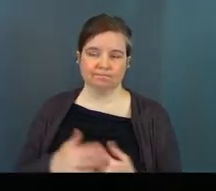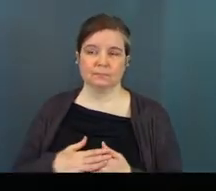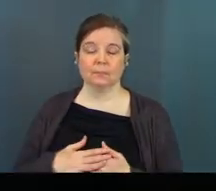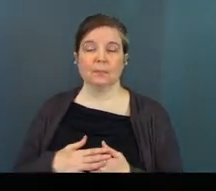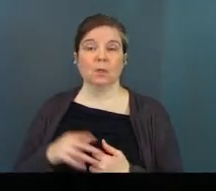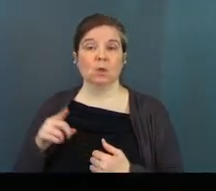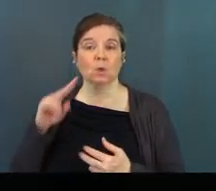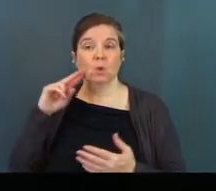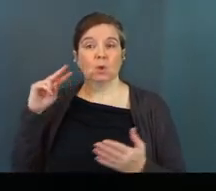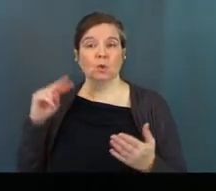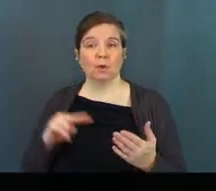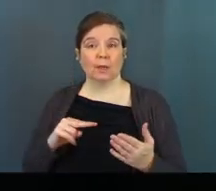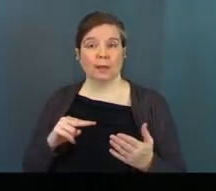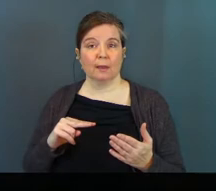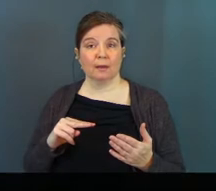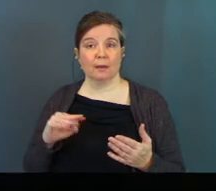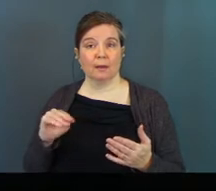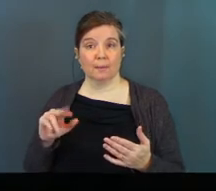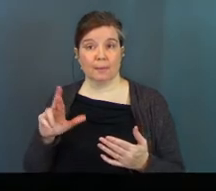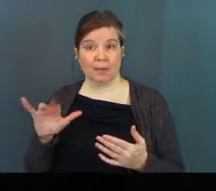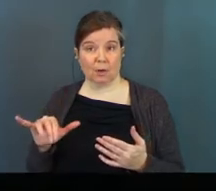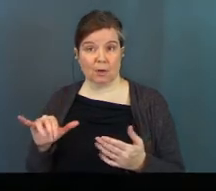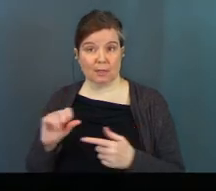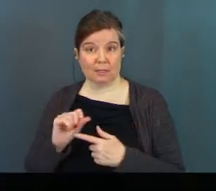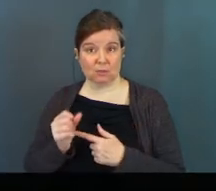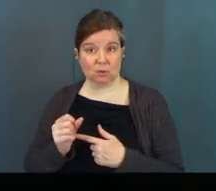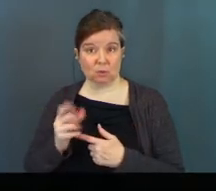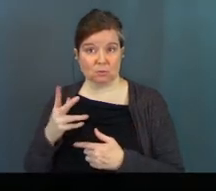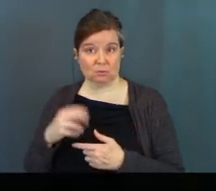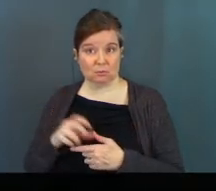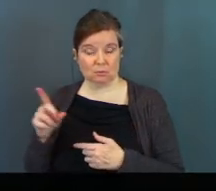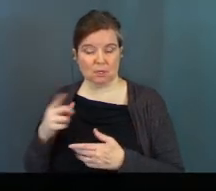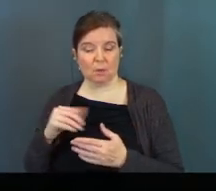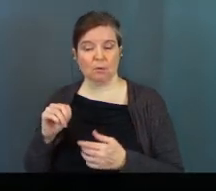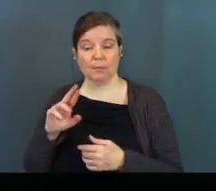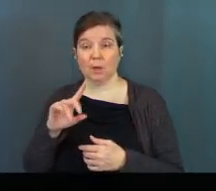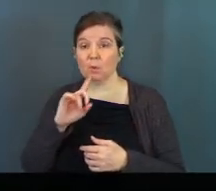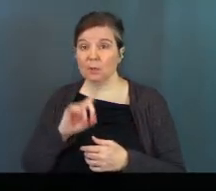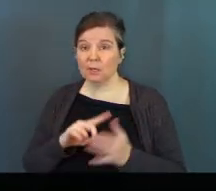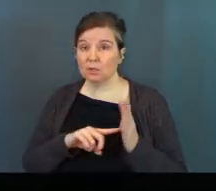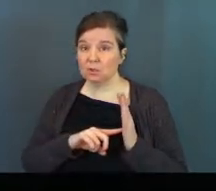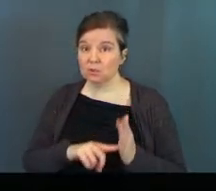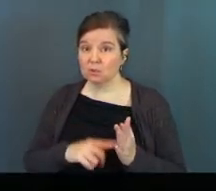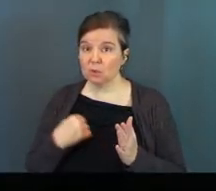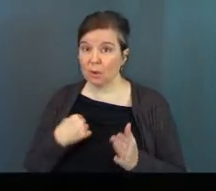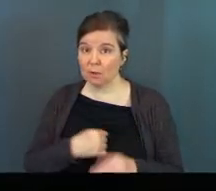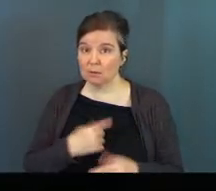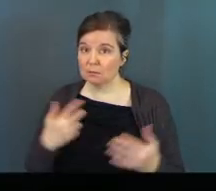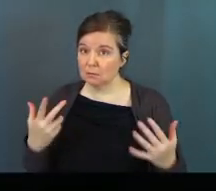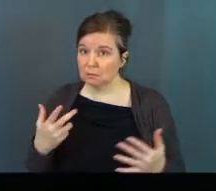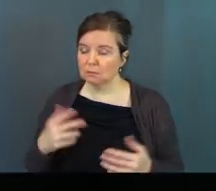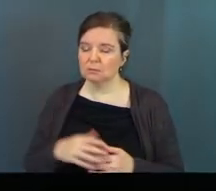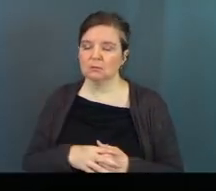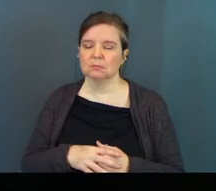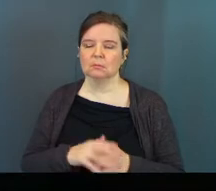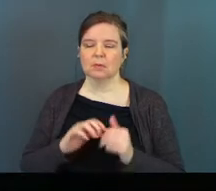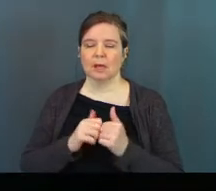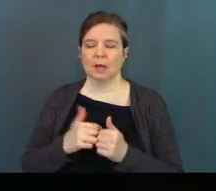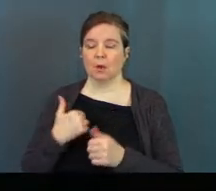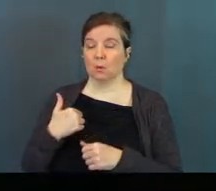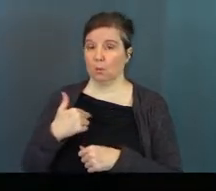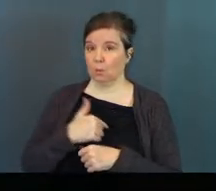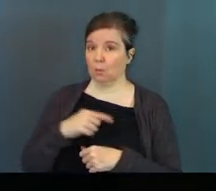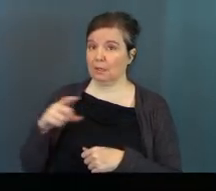So you look at Mary and the situation that she was in. And what Mary really is showing us is how